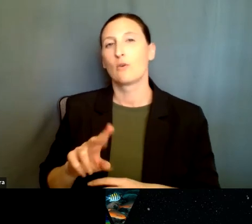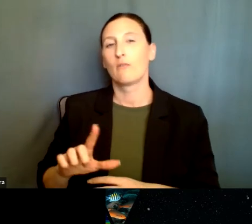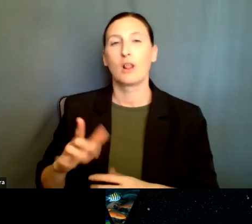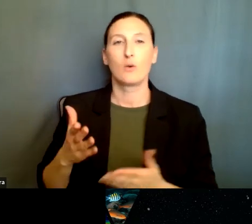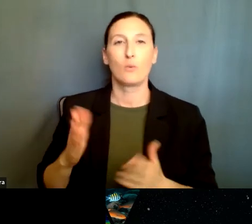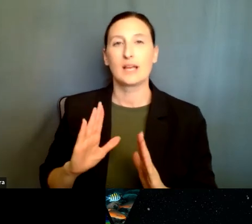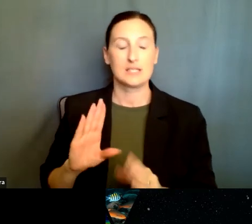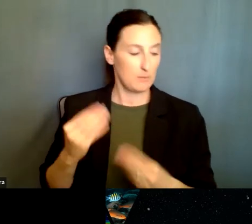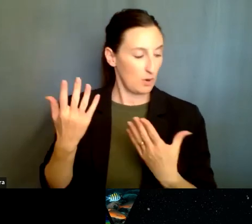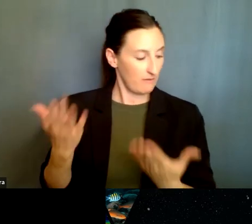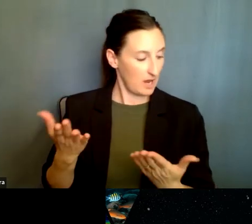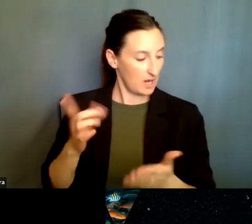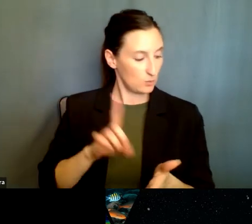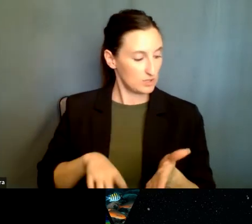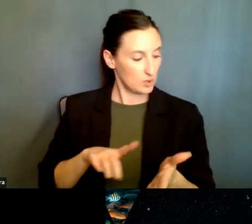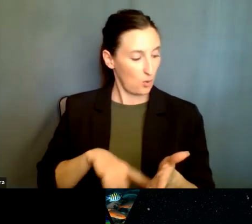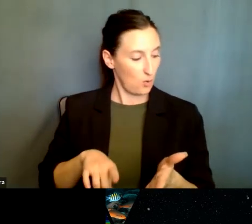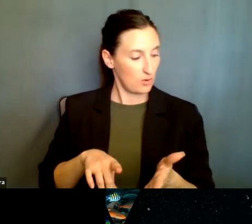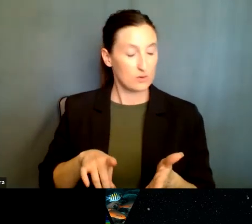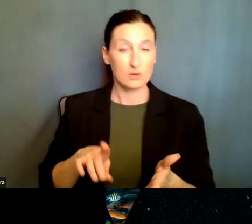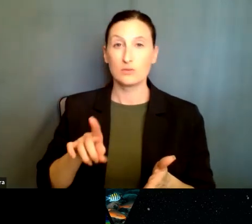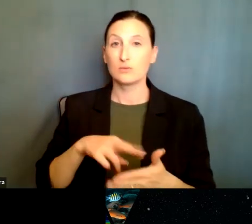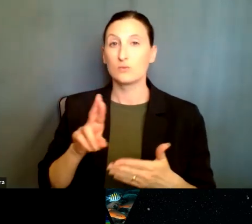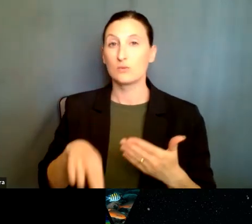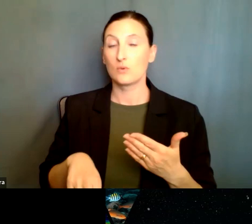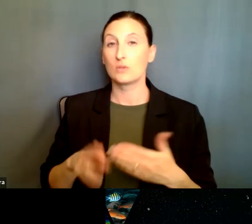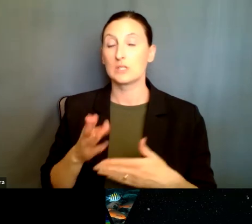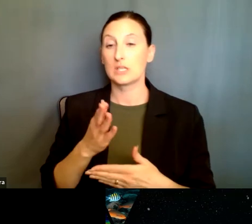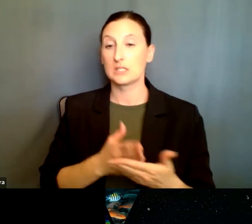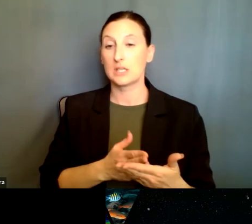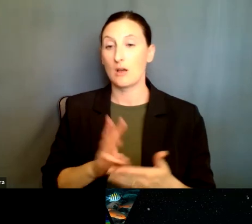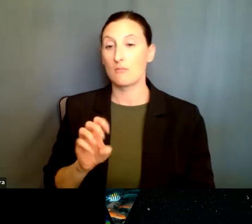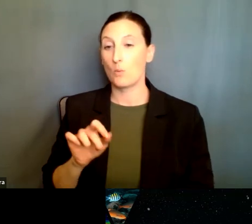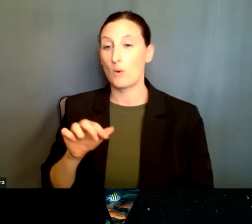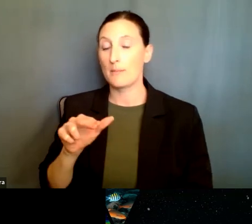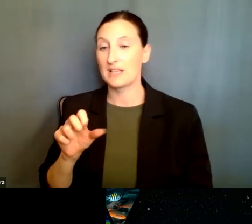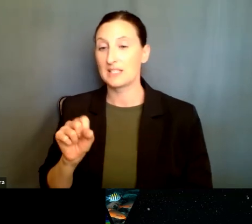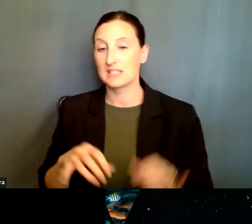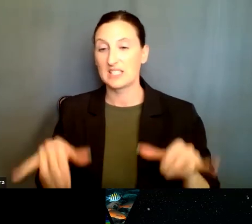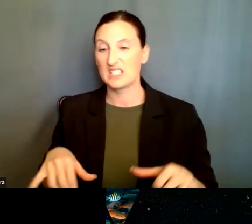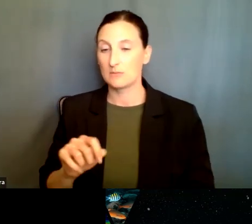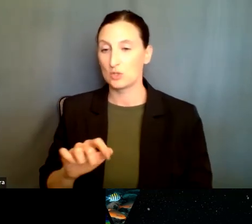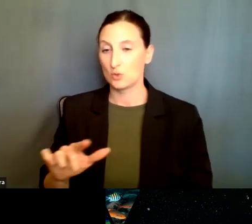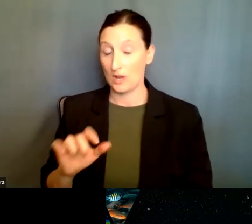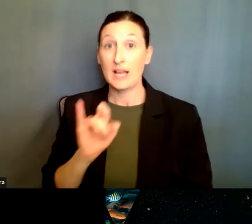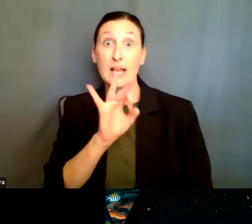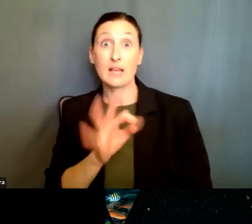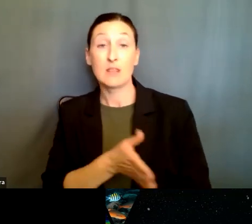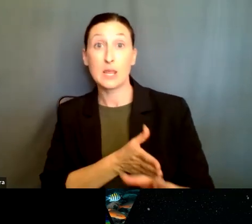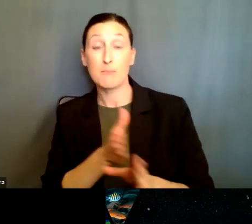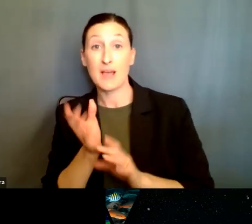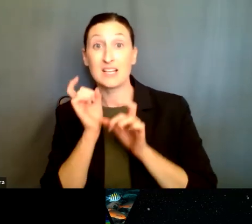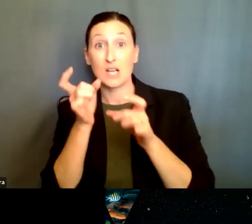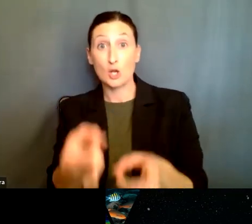and provide the result in, um, some, uh, web accessible tool. If the main contribution of that